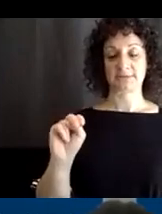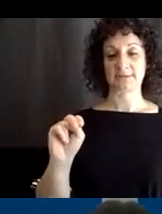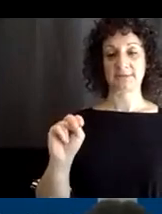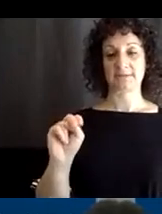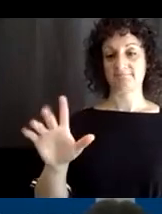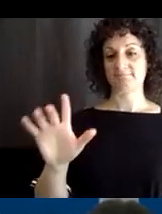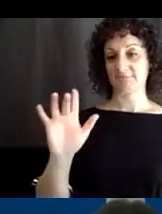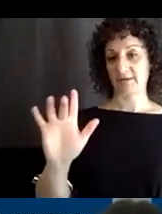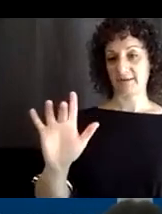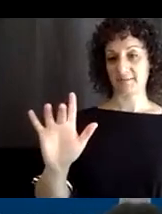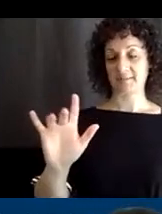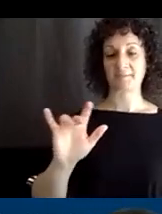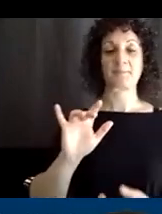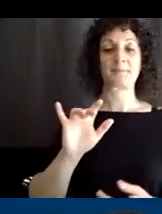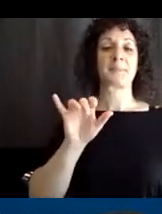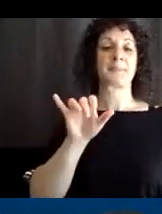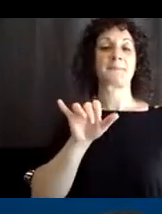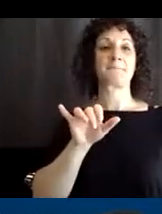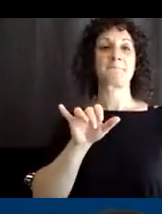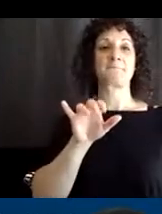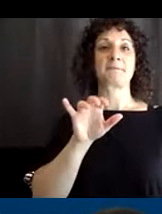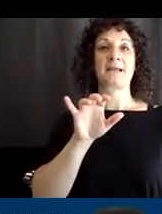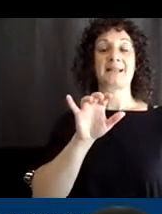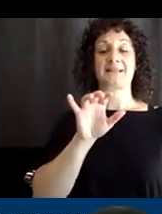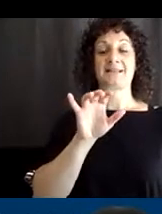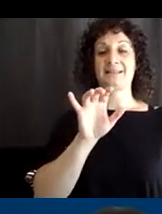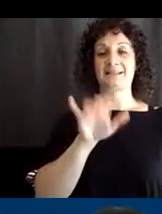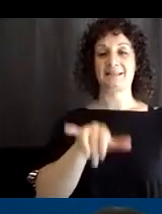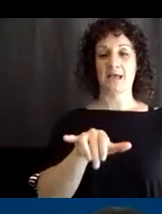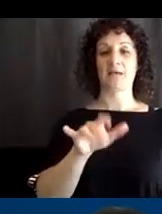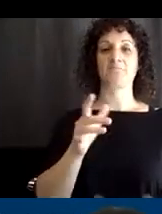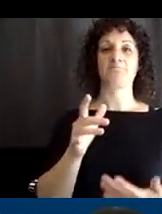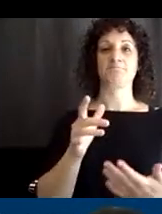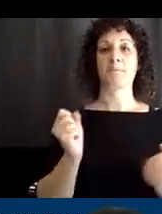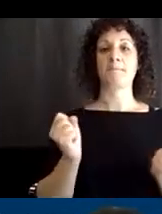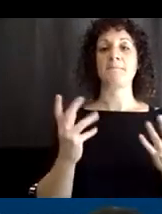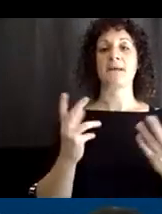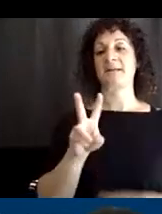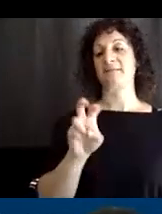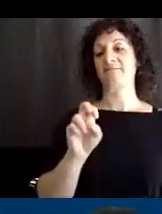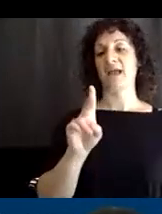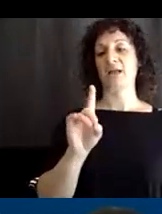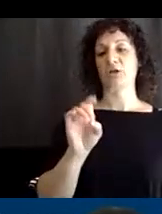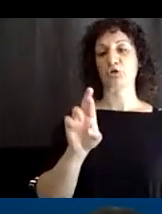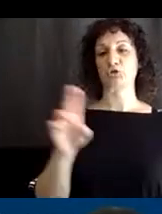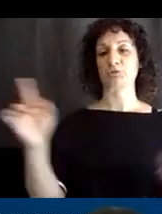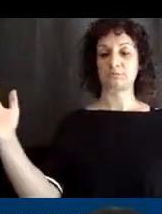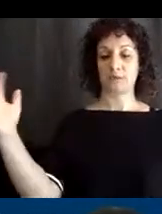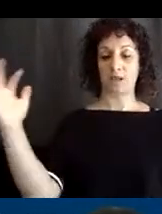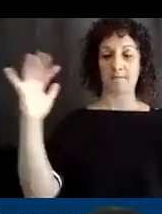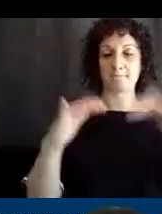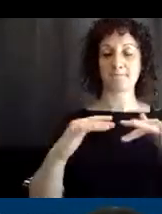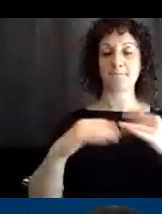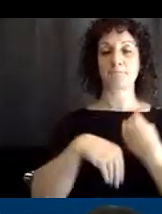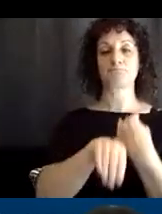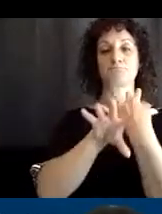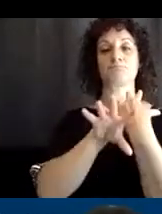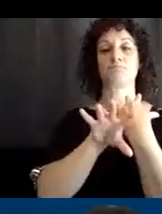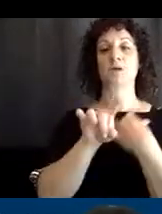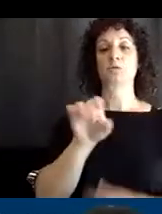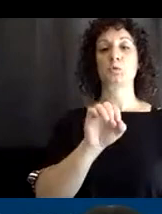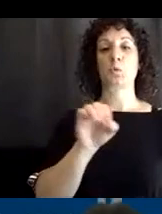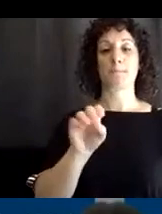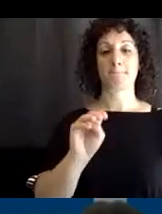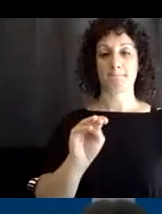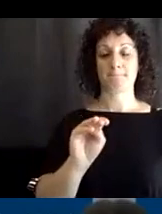time where we have a lot of different vendors come and, uh, meet on Zoom, and they just kind of